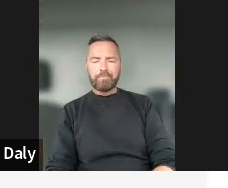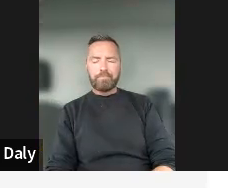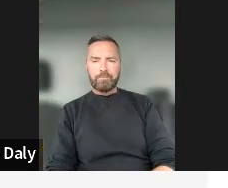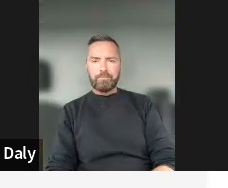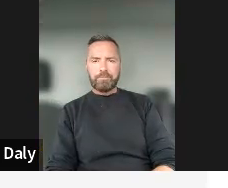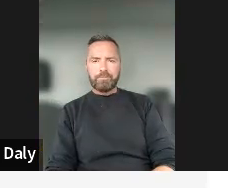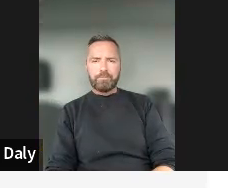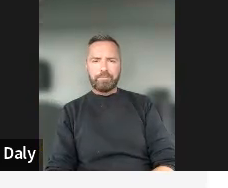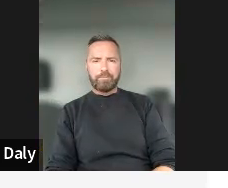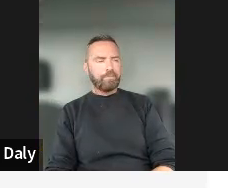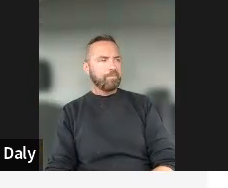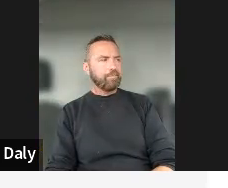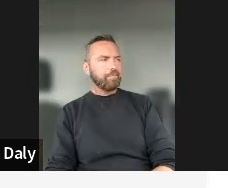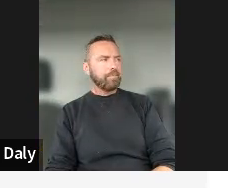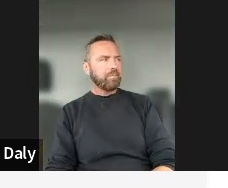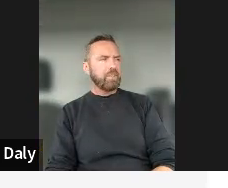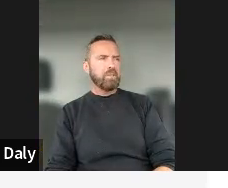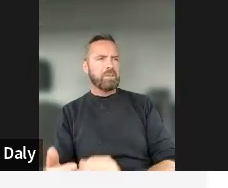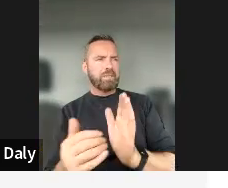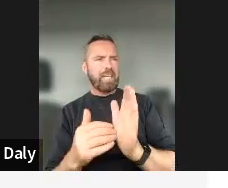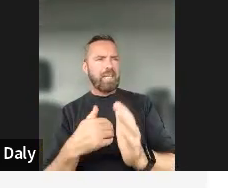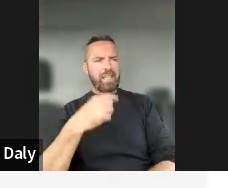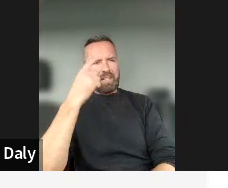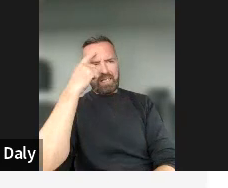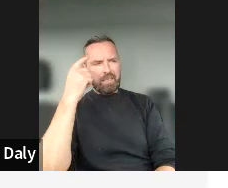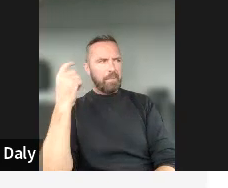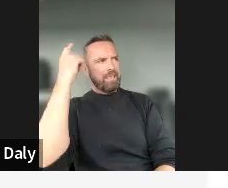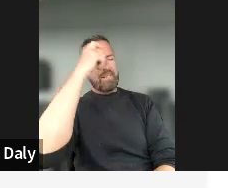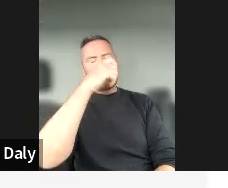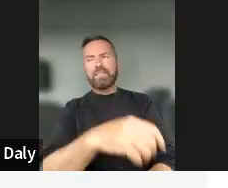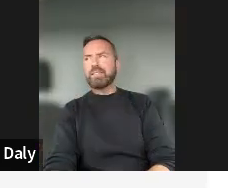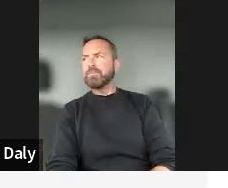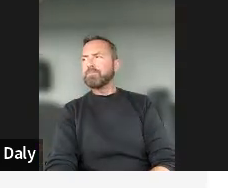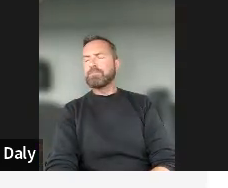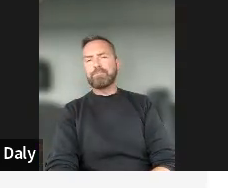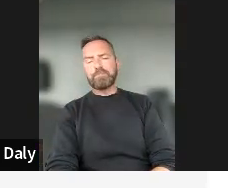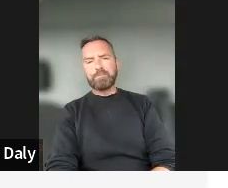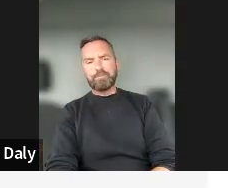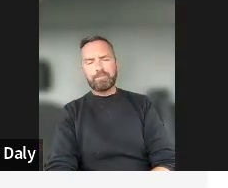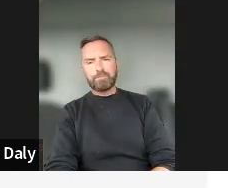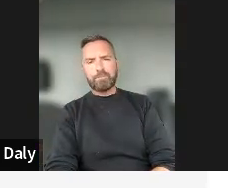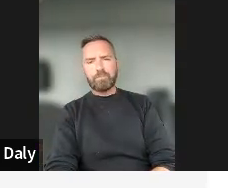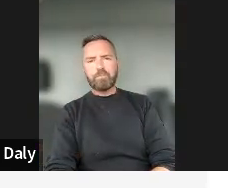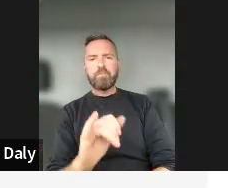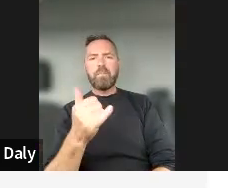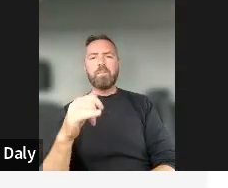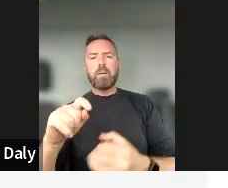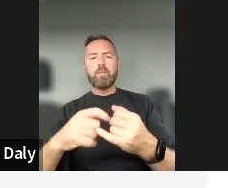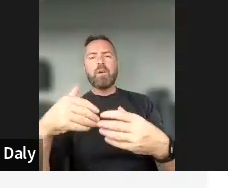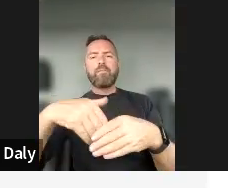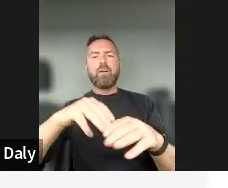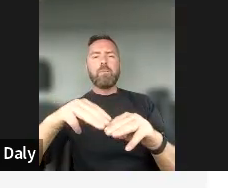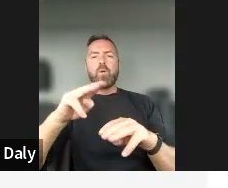so I think this would be kind of difficult. Yeah. Yeah. Maybe guidelines for developers and involving more people in the design of algorithms.